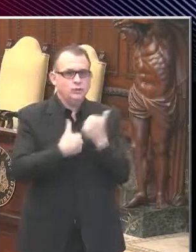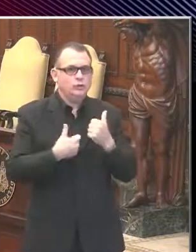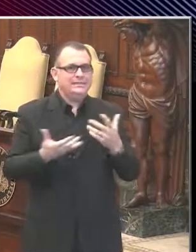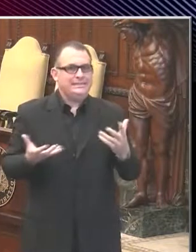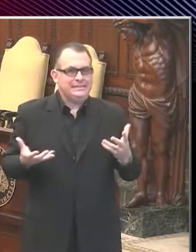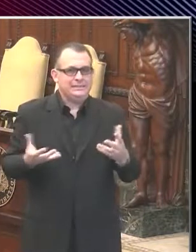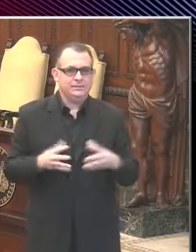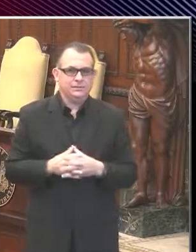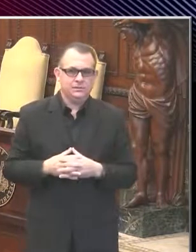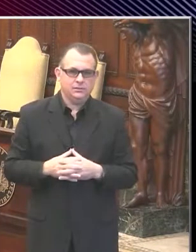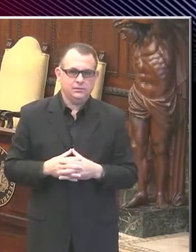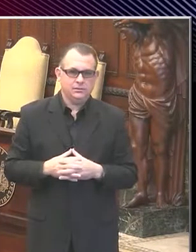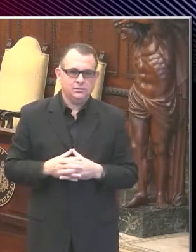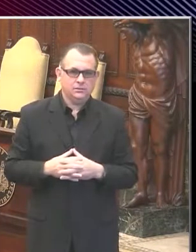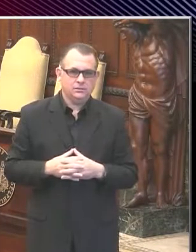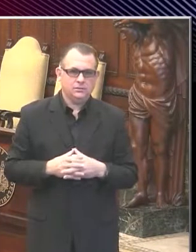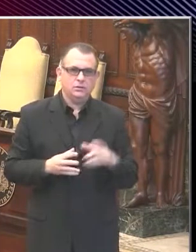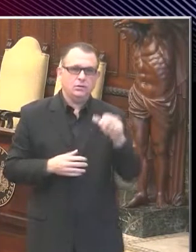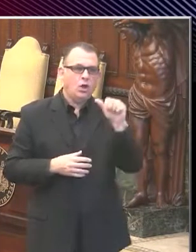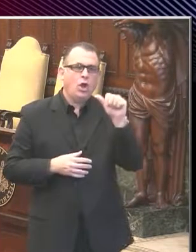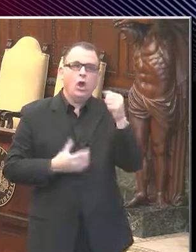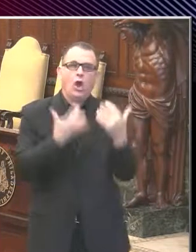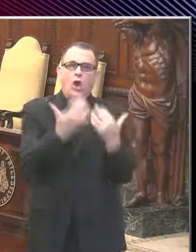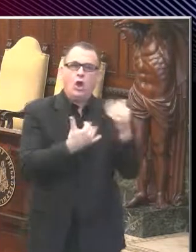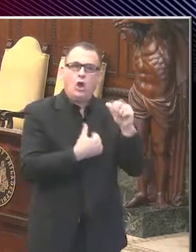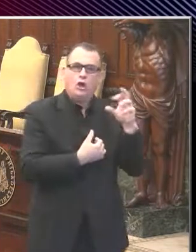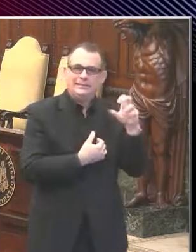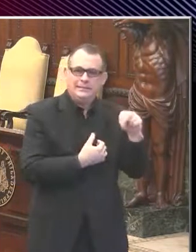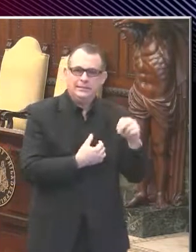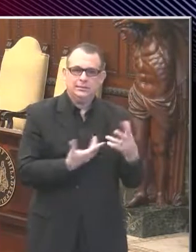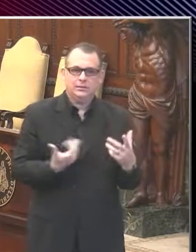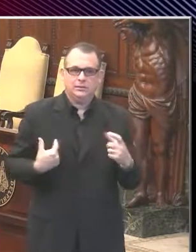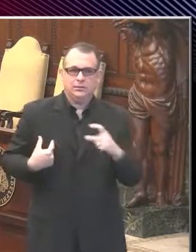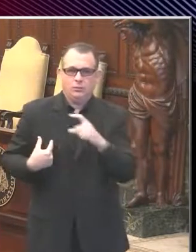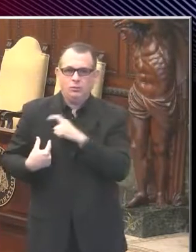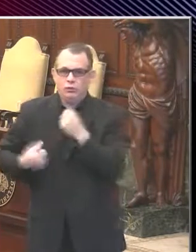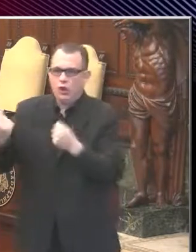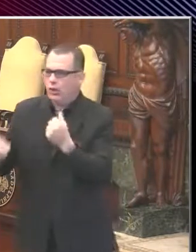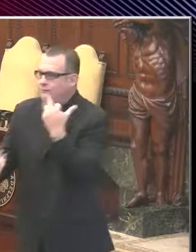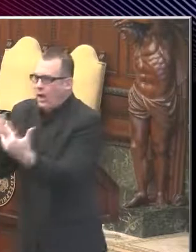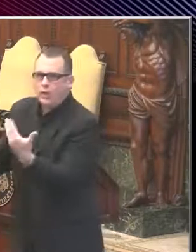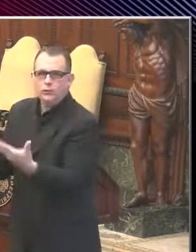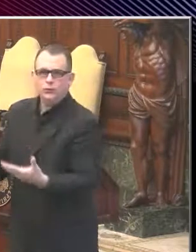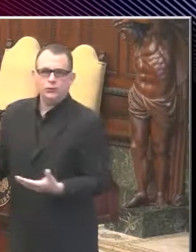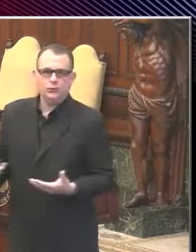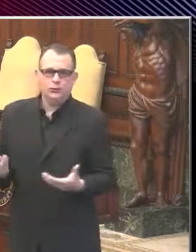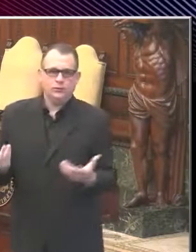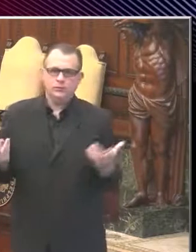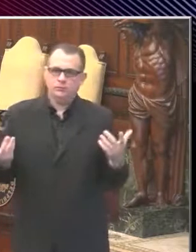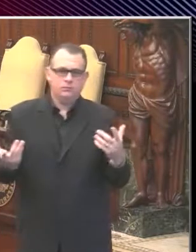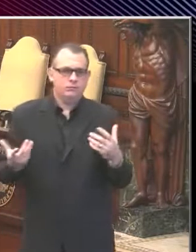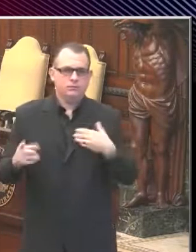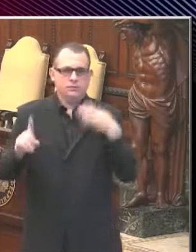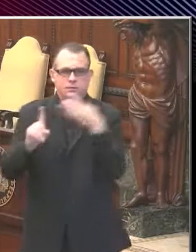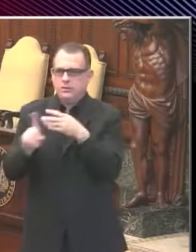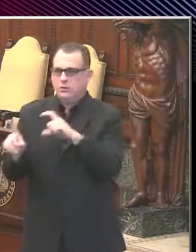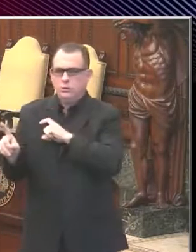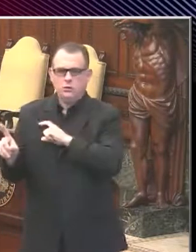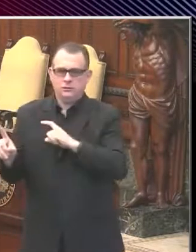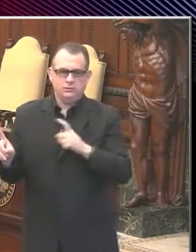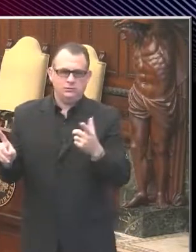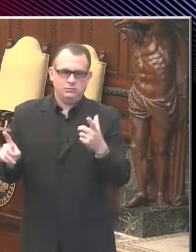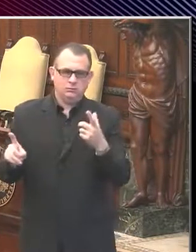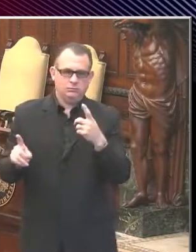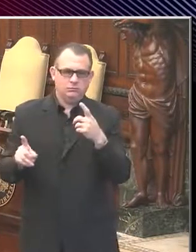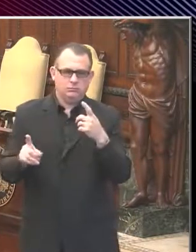on. There were police cars being set on fire and bolted and directed at police. There were all kinds of things that were going